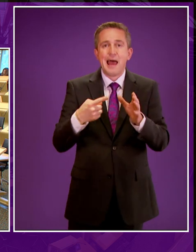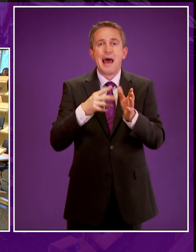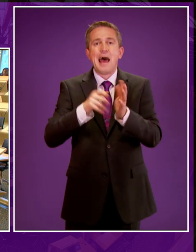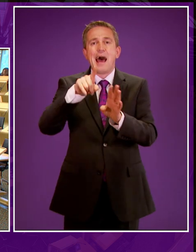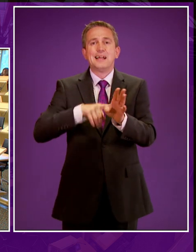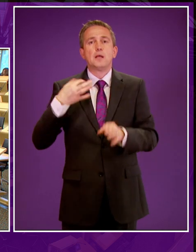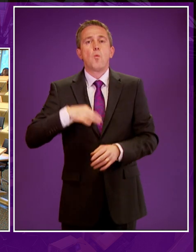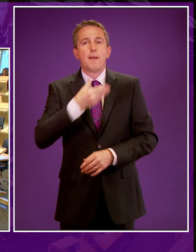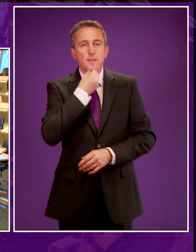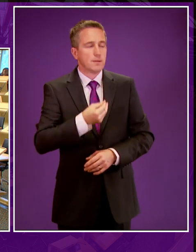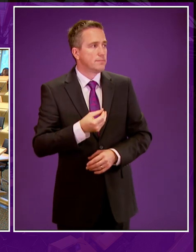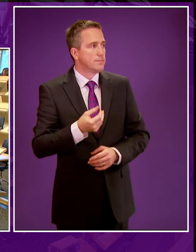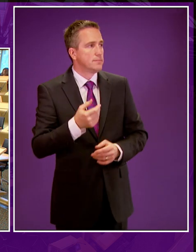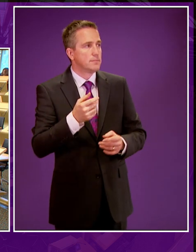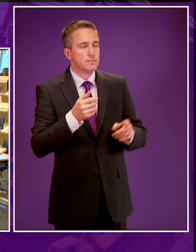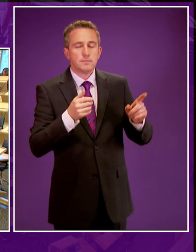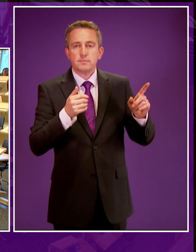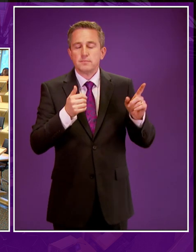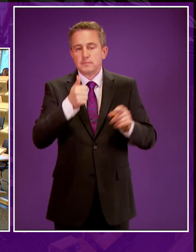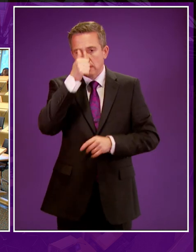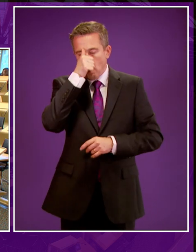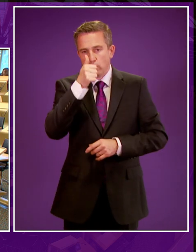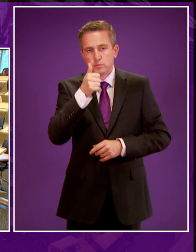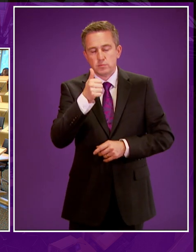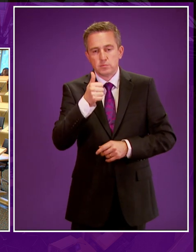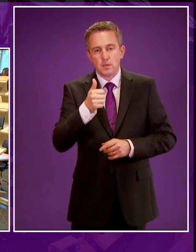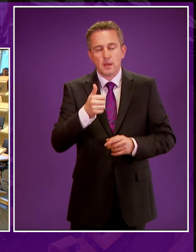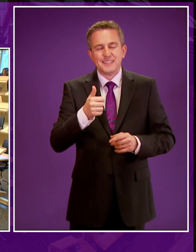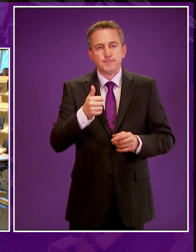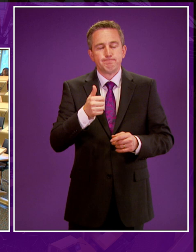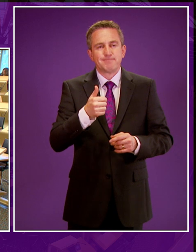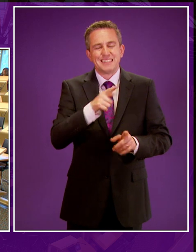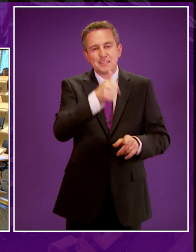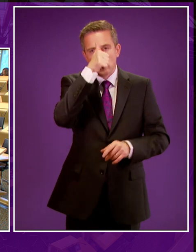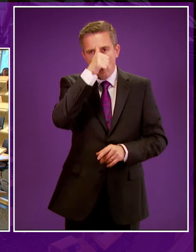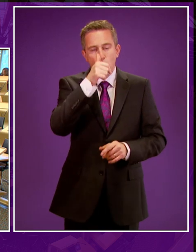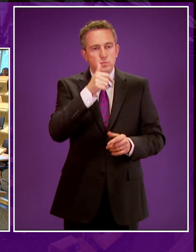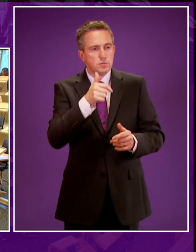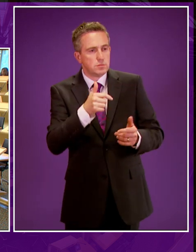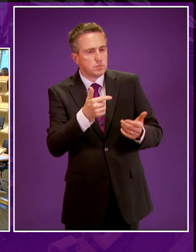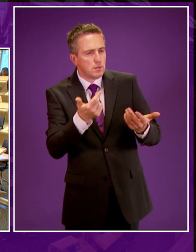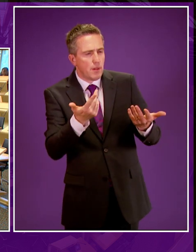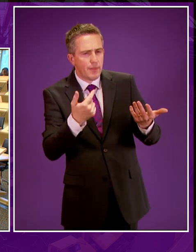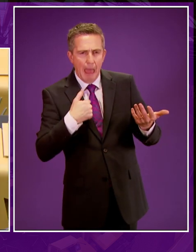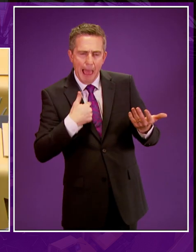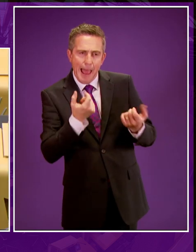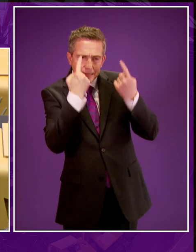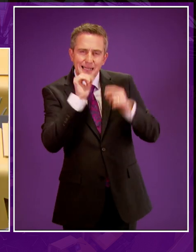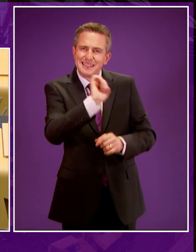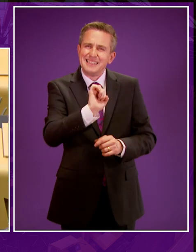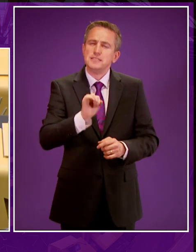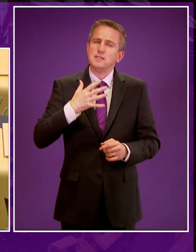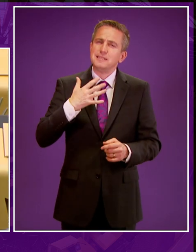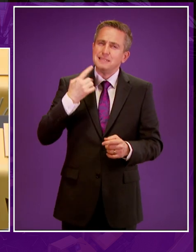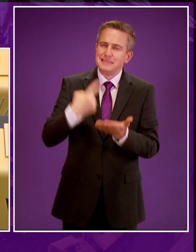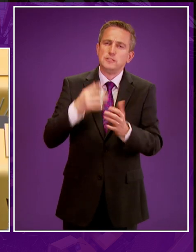Whiteman. I'm very grateful to the minister. As he knows, I think, I don't doubt the sincerity with which he speaks today and his intention to ban fracking. But